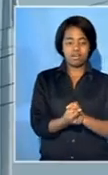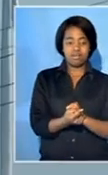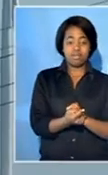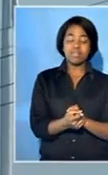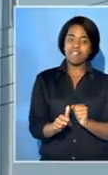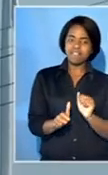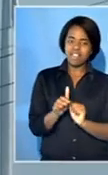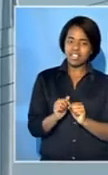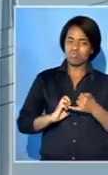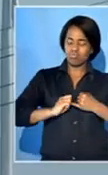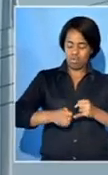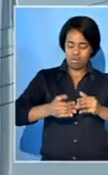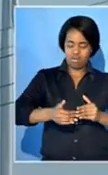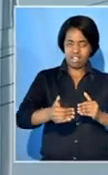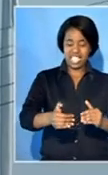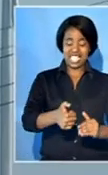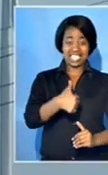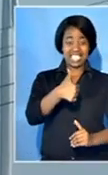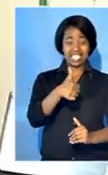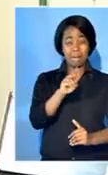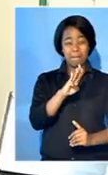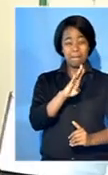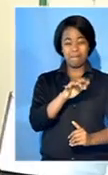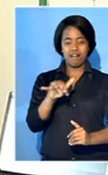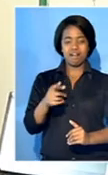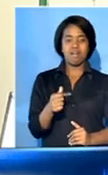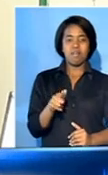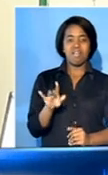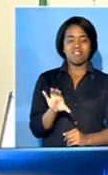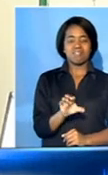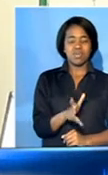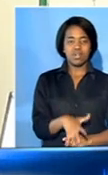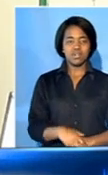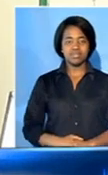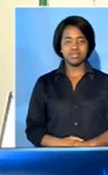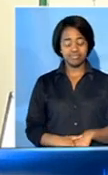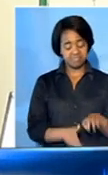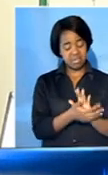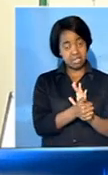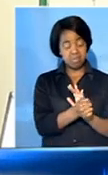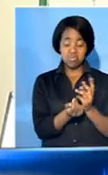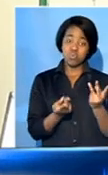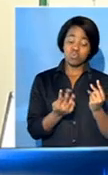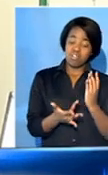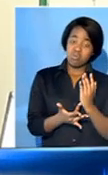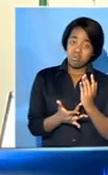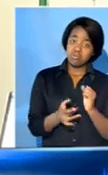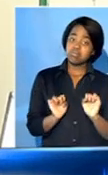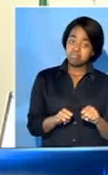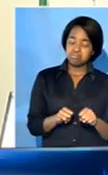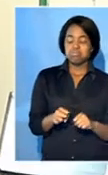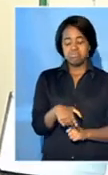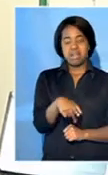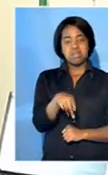the first two phases will exceed six billion rand. We've seen a transfer of skill. We've seen a new technology come into the area.